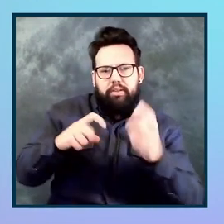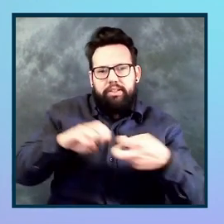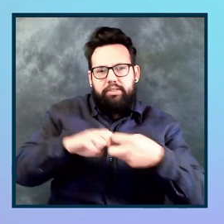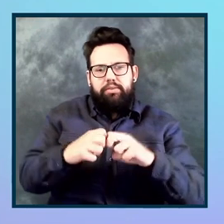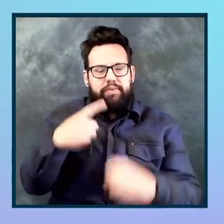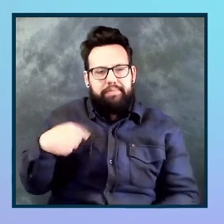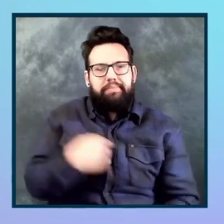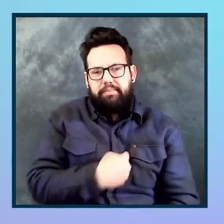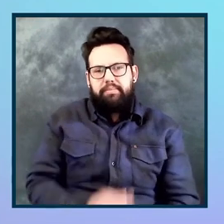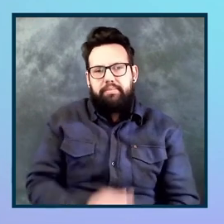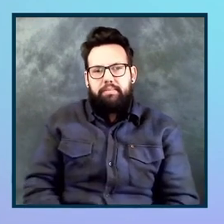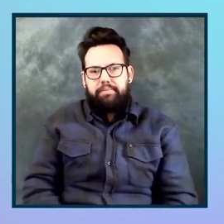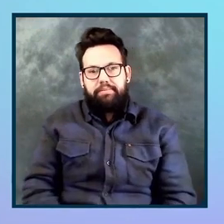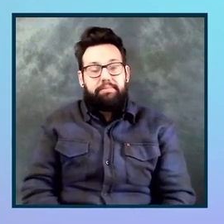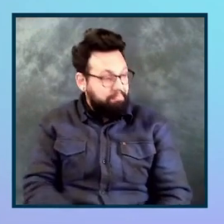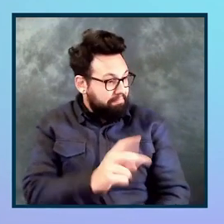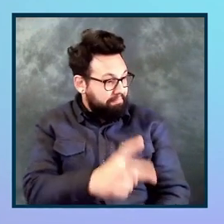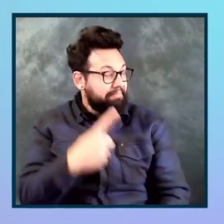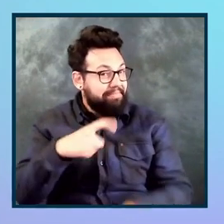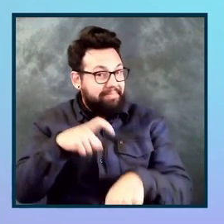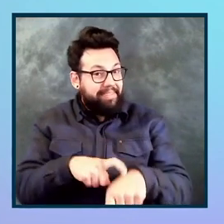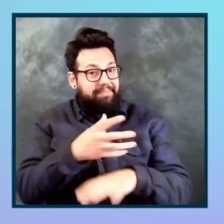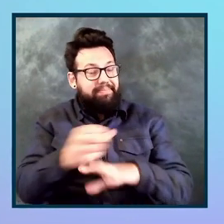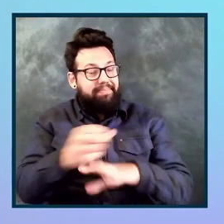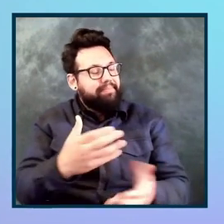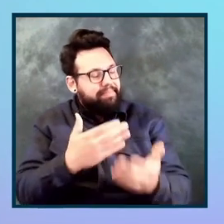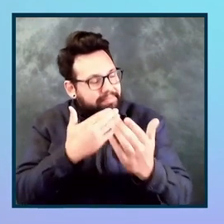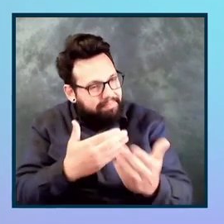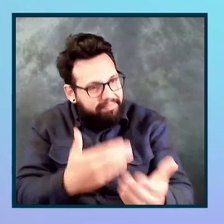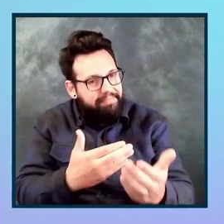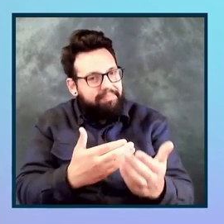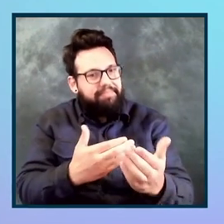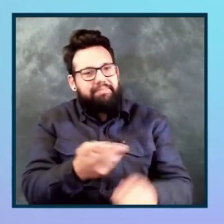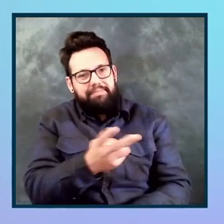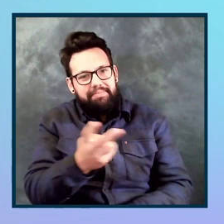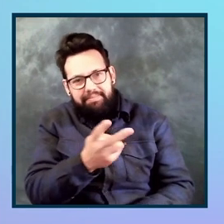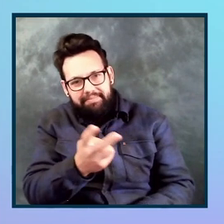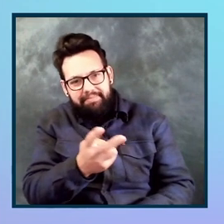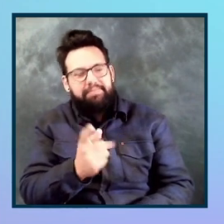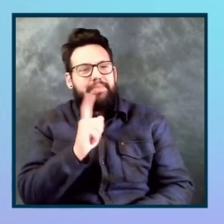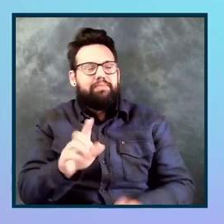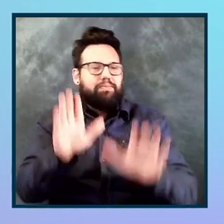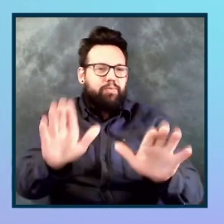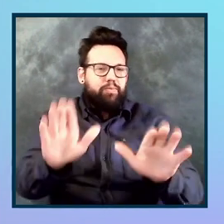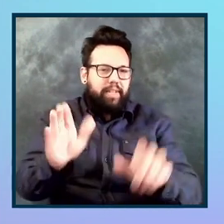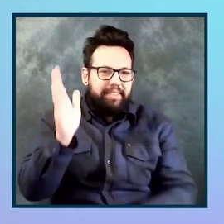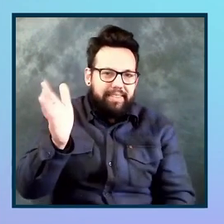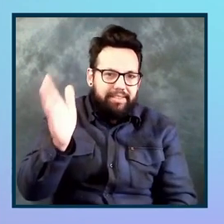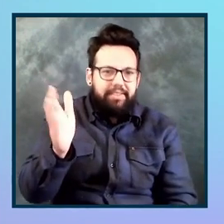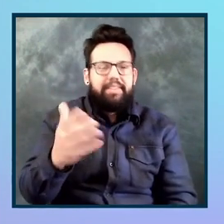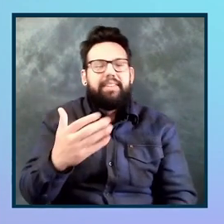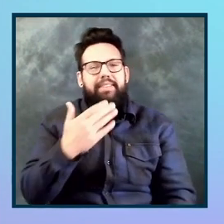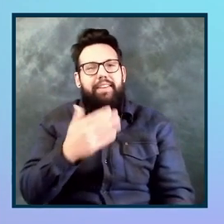Absolutely. Great. And with that, I think we are at time. I do want to thank both Preeti and Harris for a great session. Uh, thank you